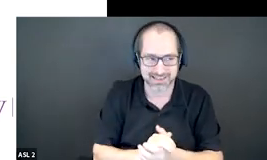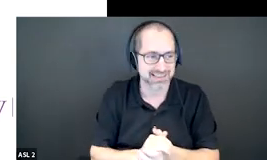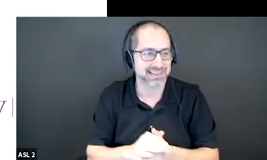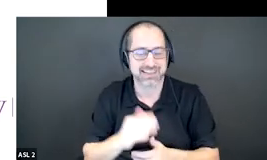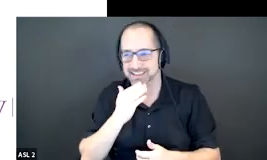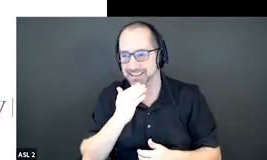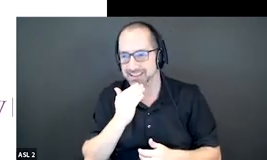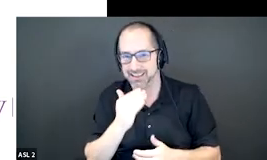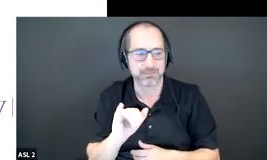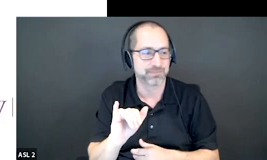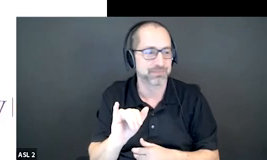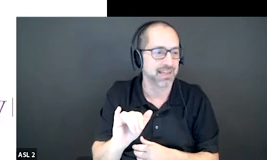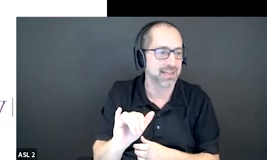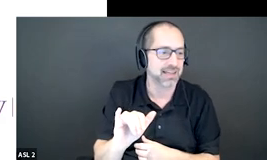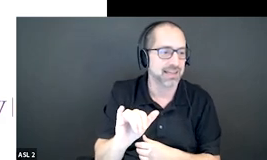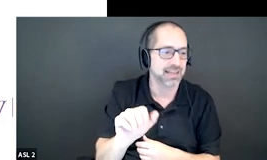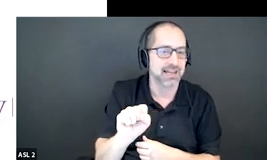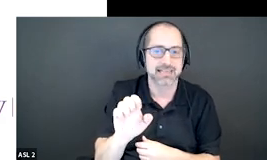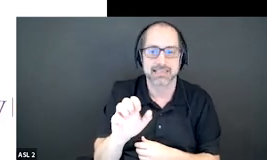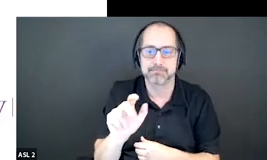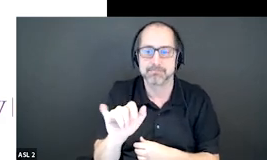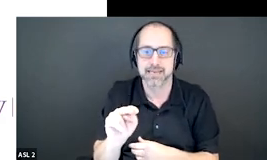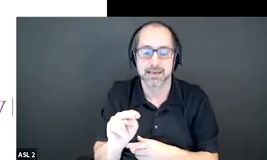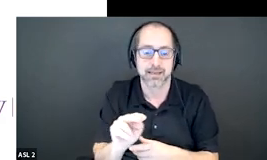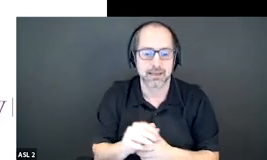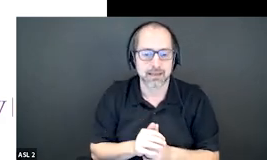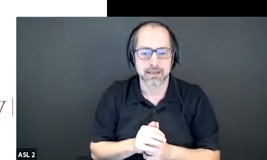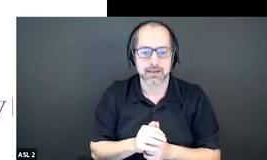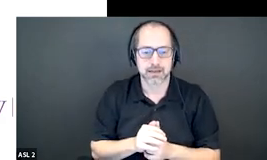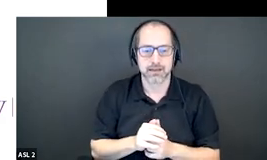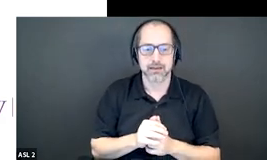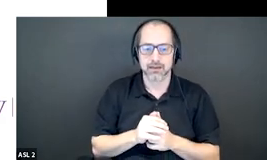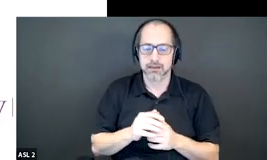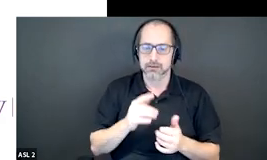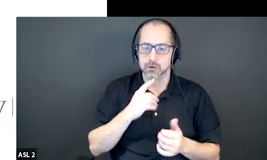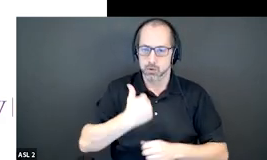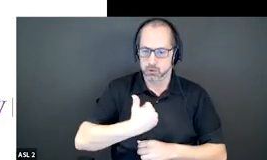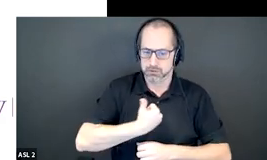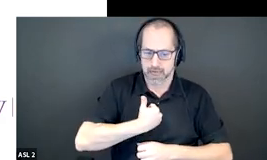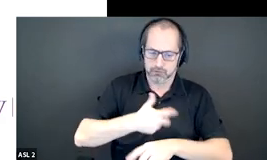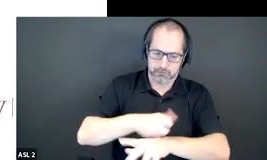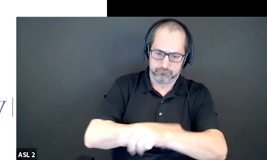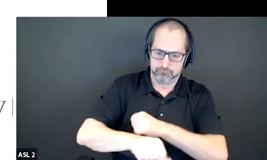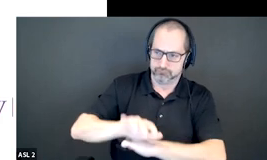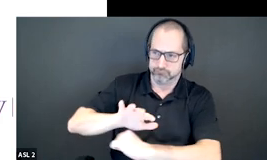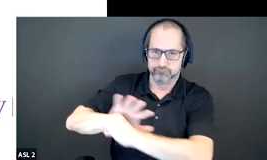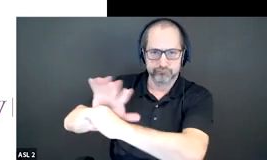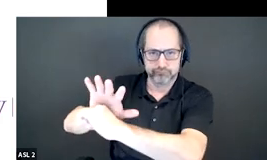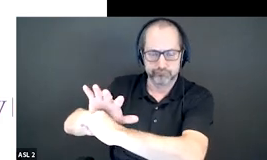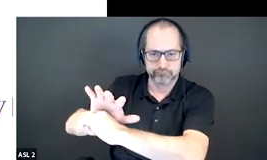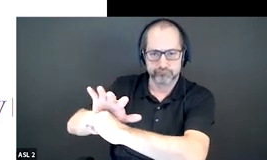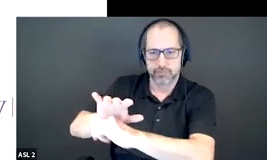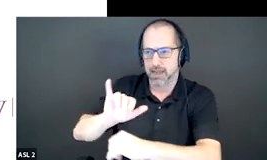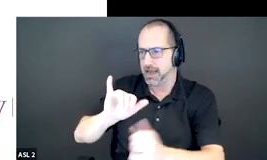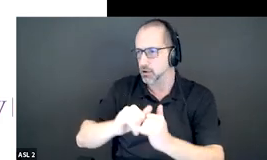um so um talking about the self-advocacy how this youth can talk